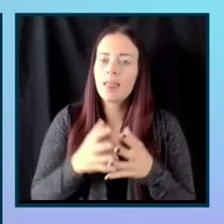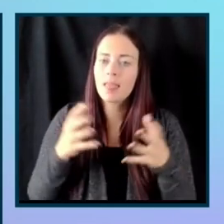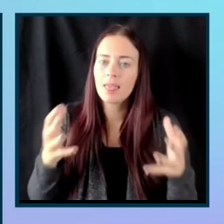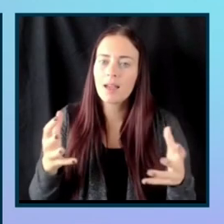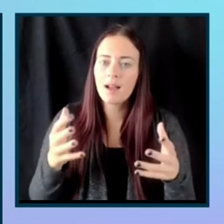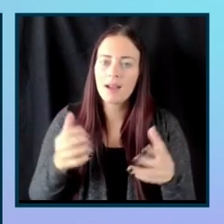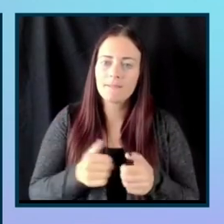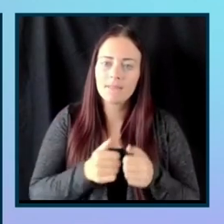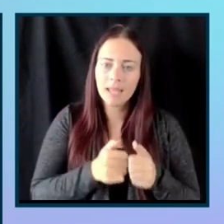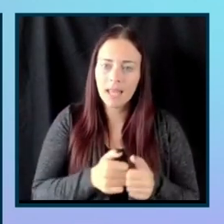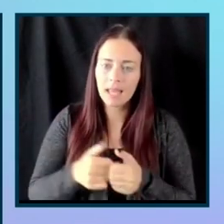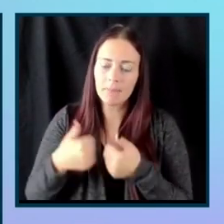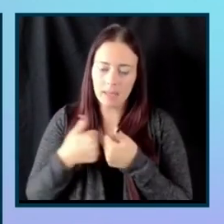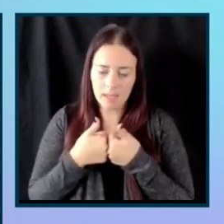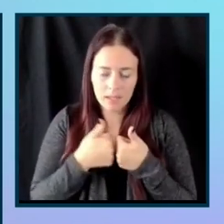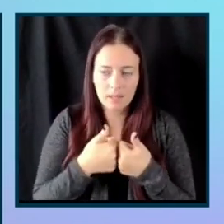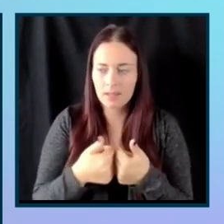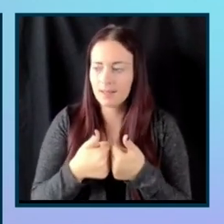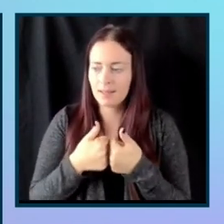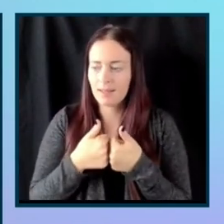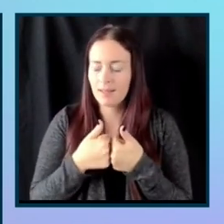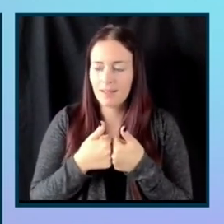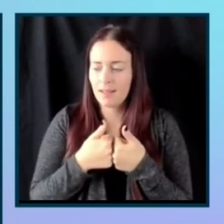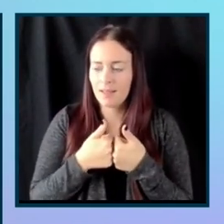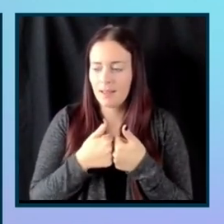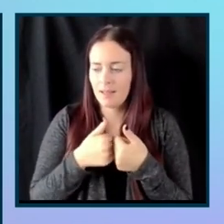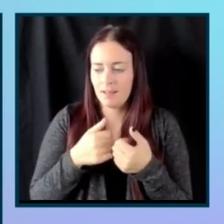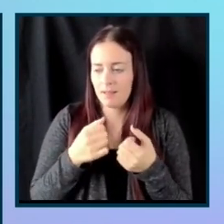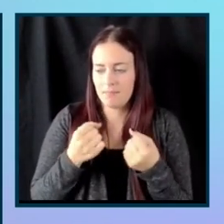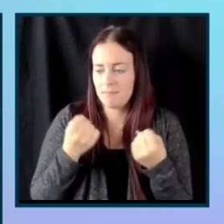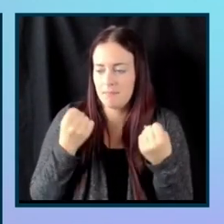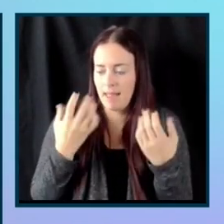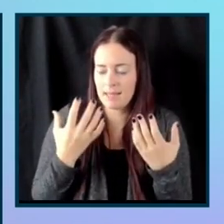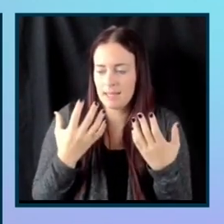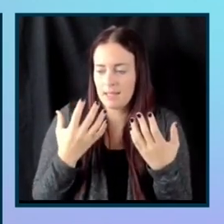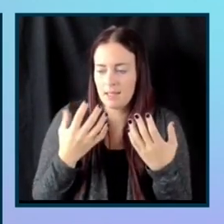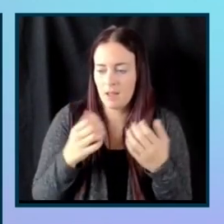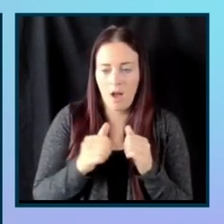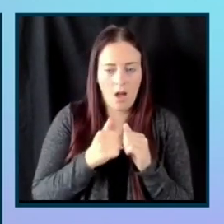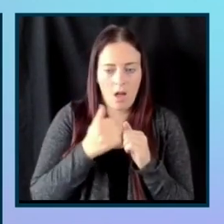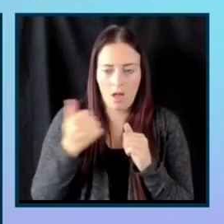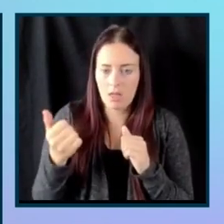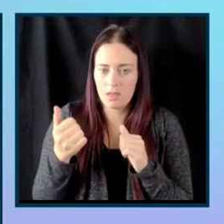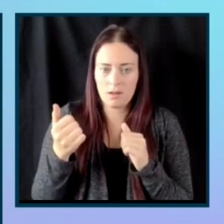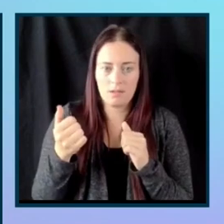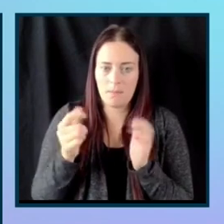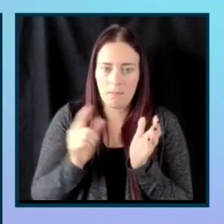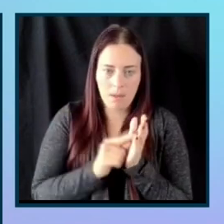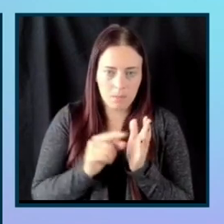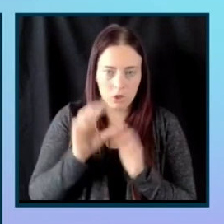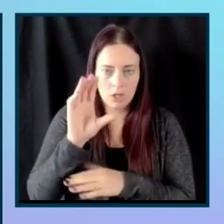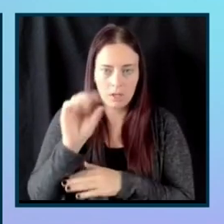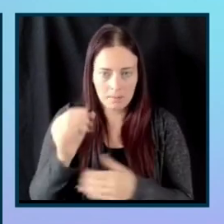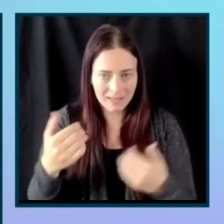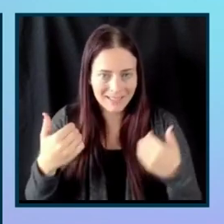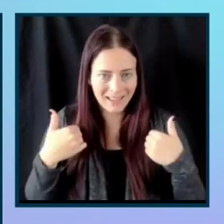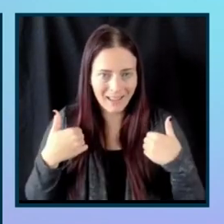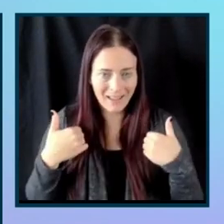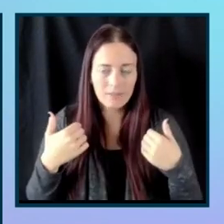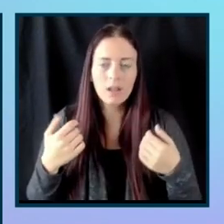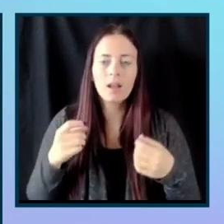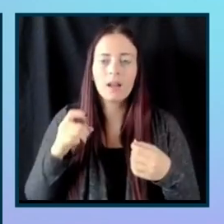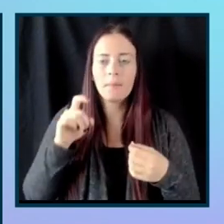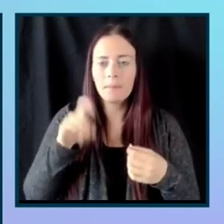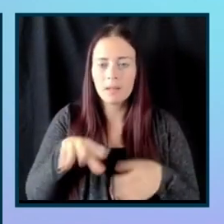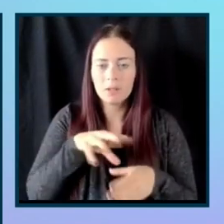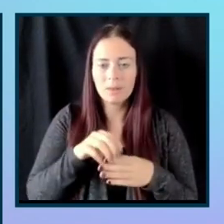gaming and not just like at EA but other gaming publishing companies is a lot of evaluative work where they are